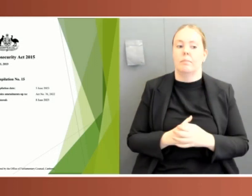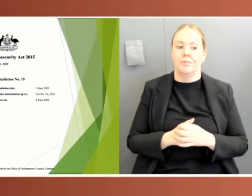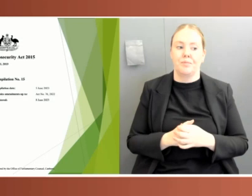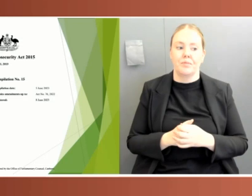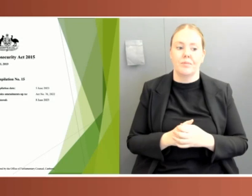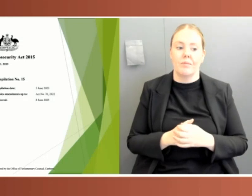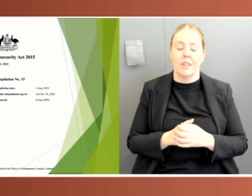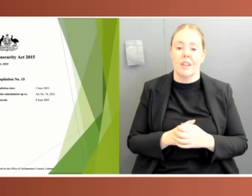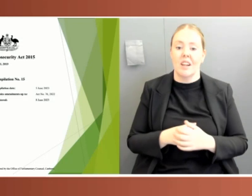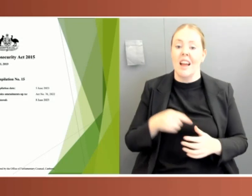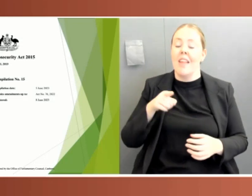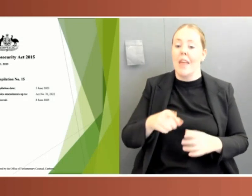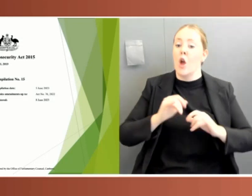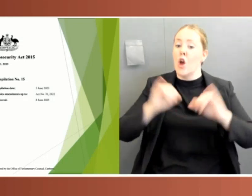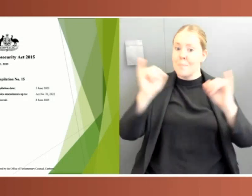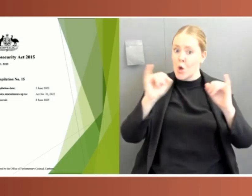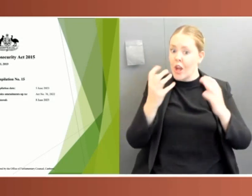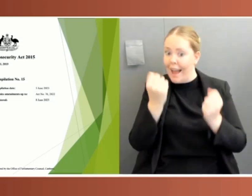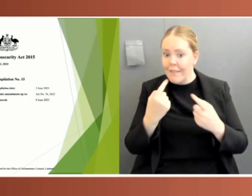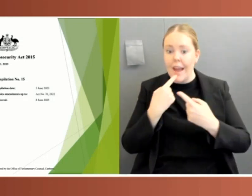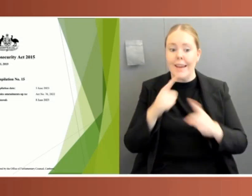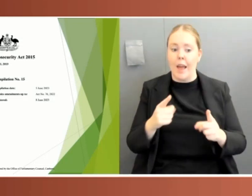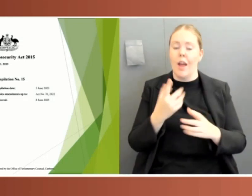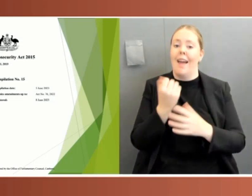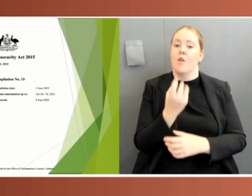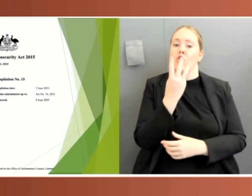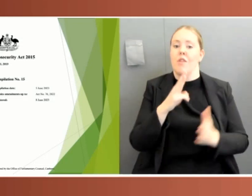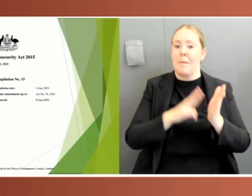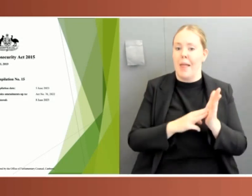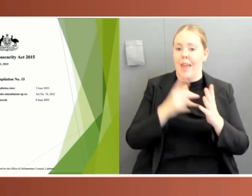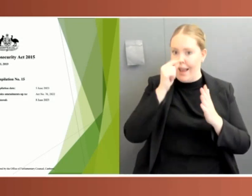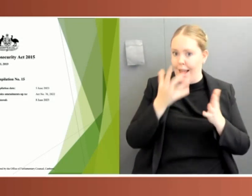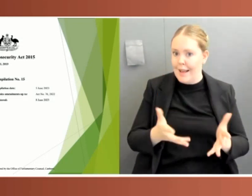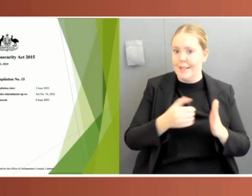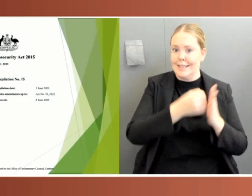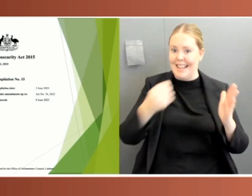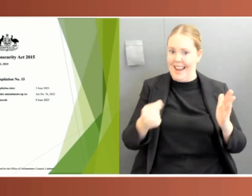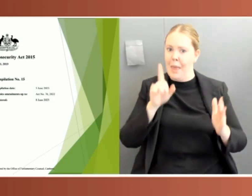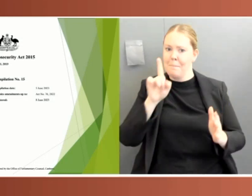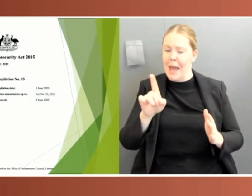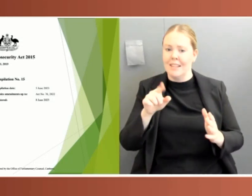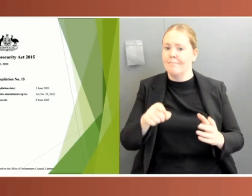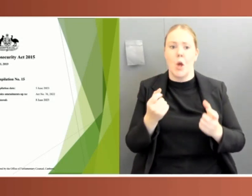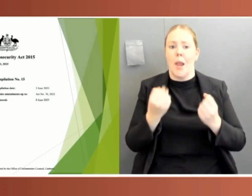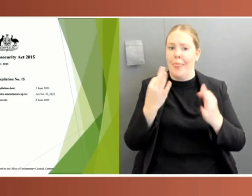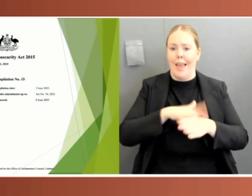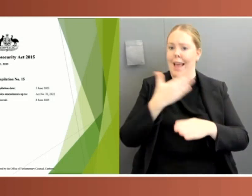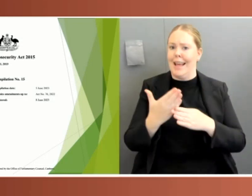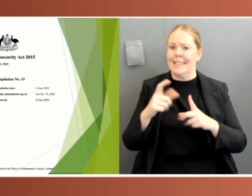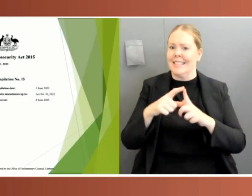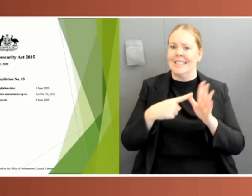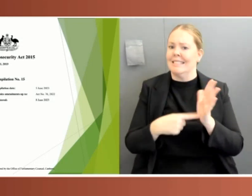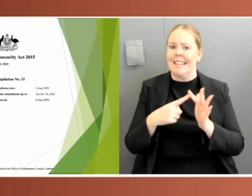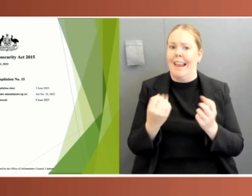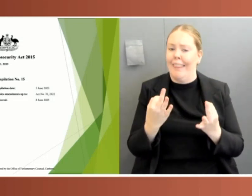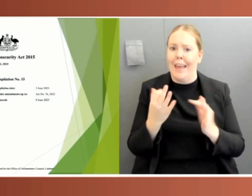biosecurity emergency exists, the Health Minister is personally vested with the broadest possible authority. The Minister assumes godlike powers supplanting even those of the